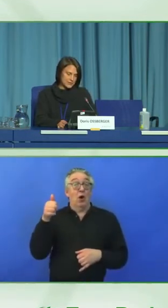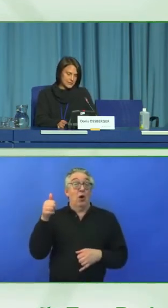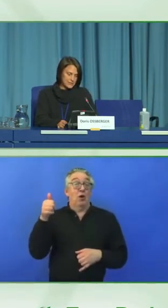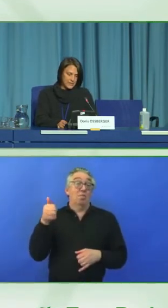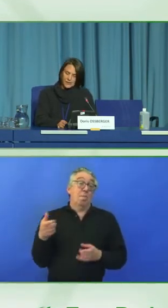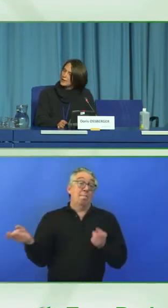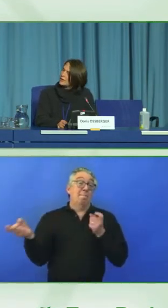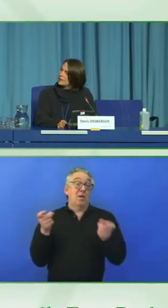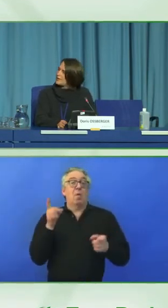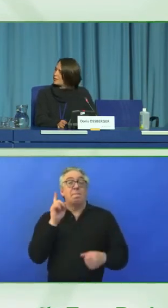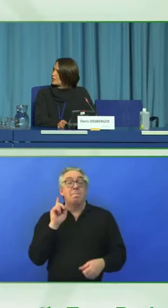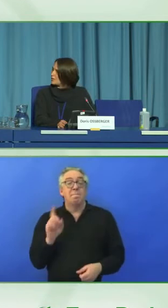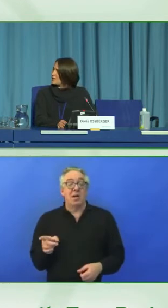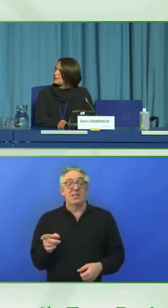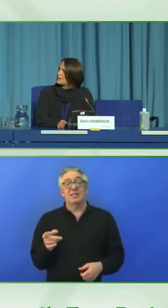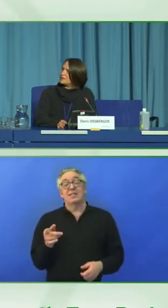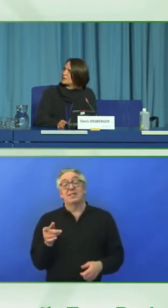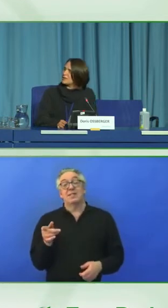the measures.